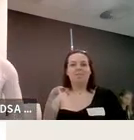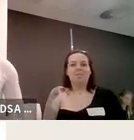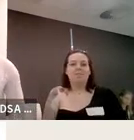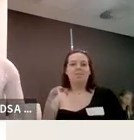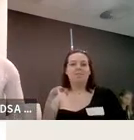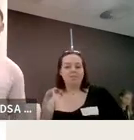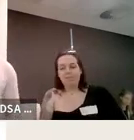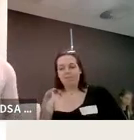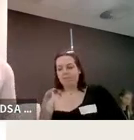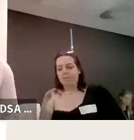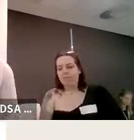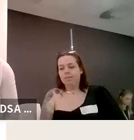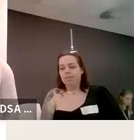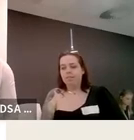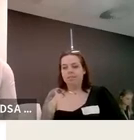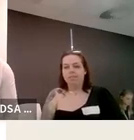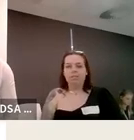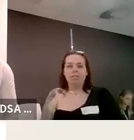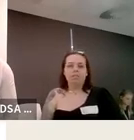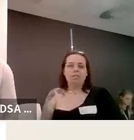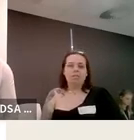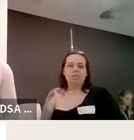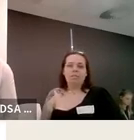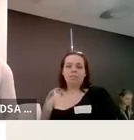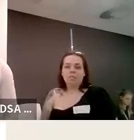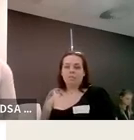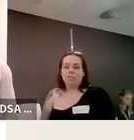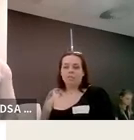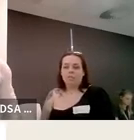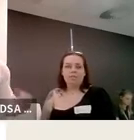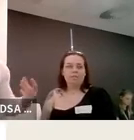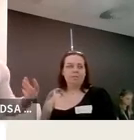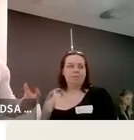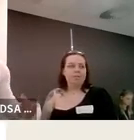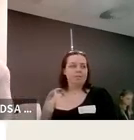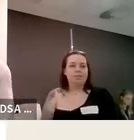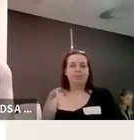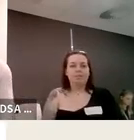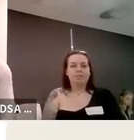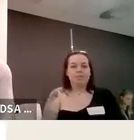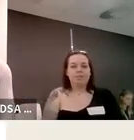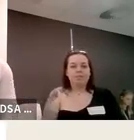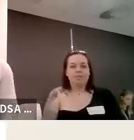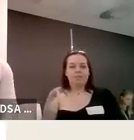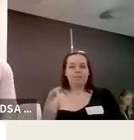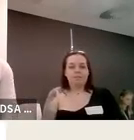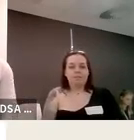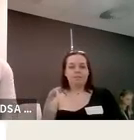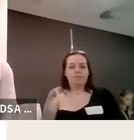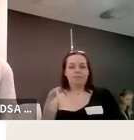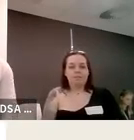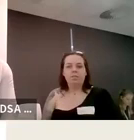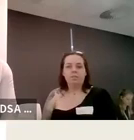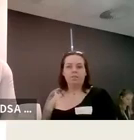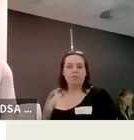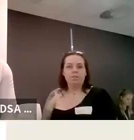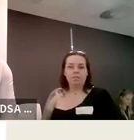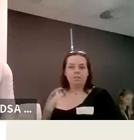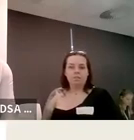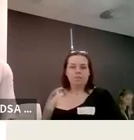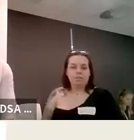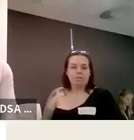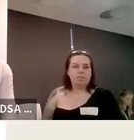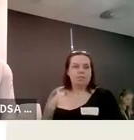so uh in terms of thinking about the disability action plans um uh this is a quote from a disability